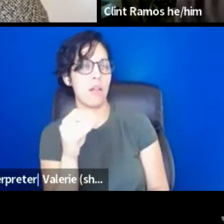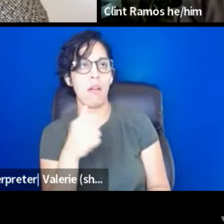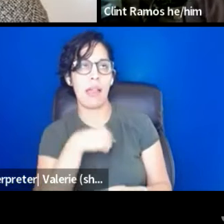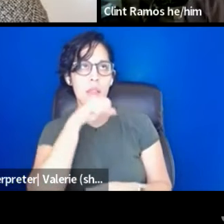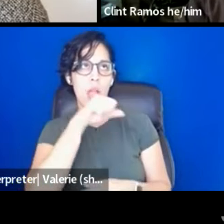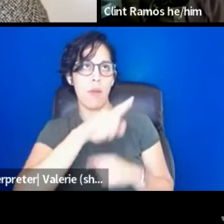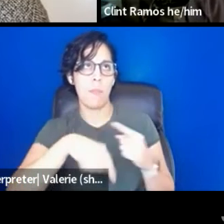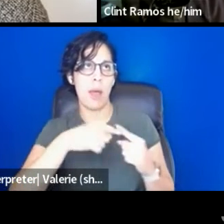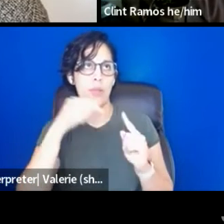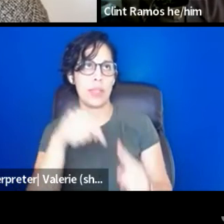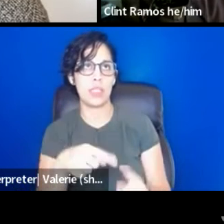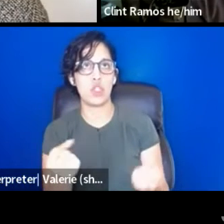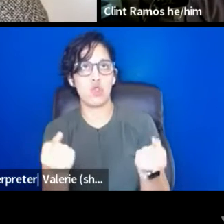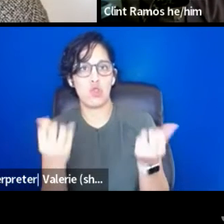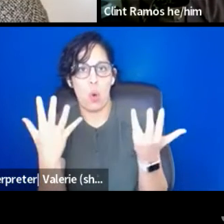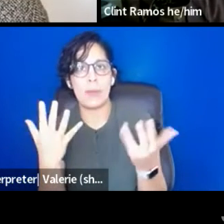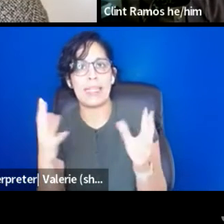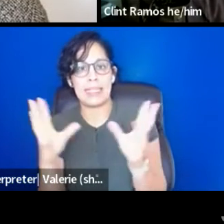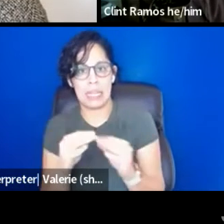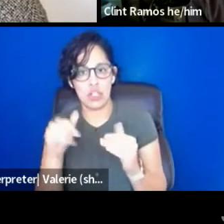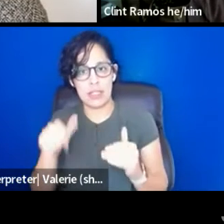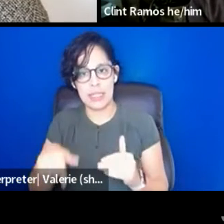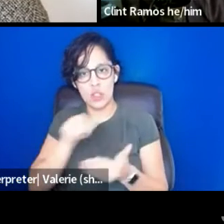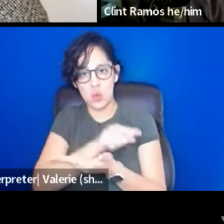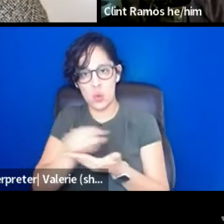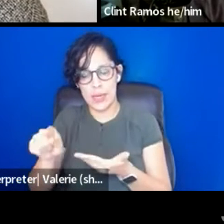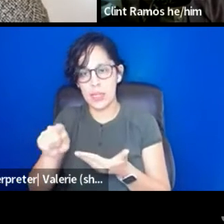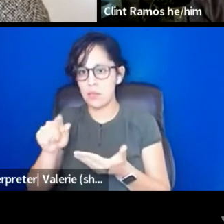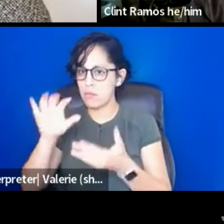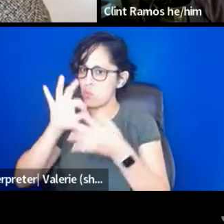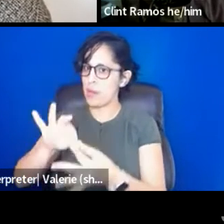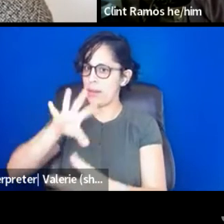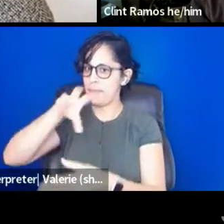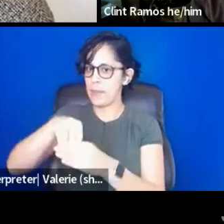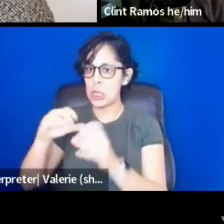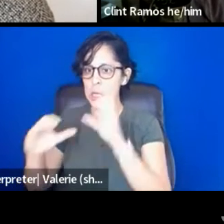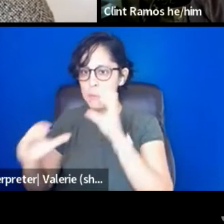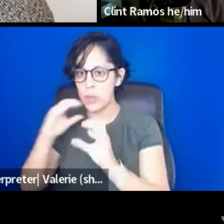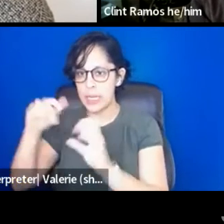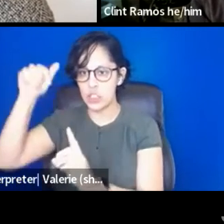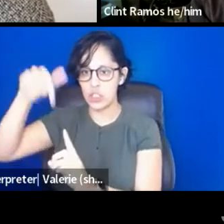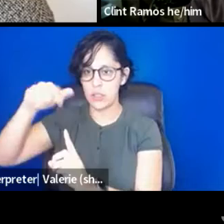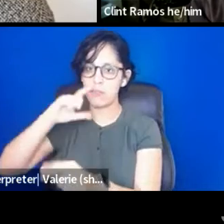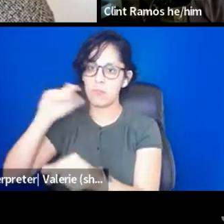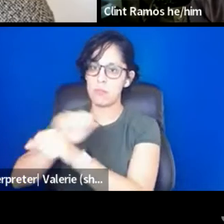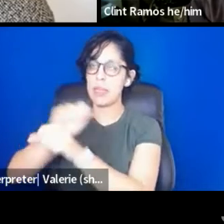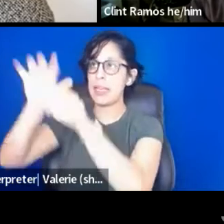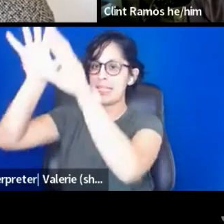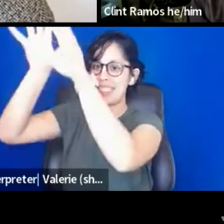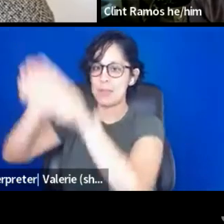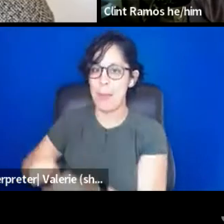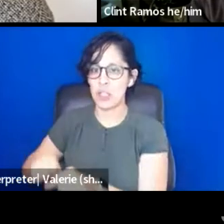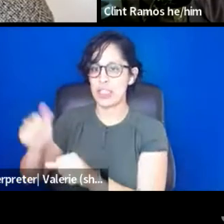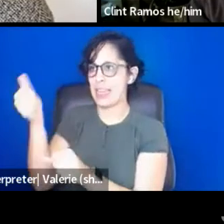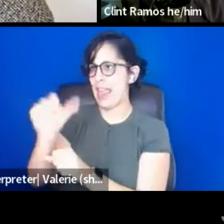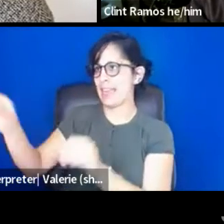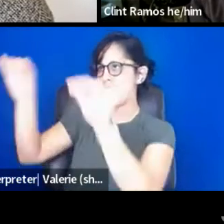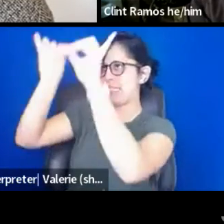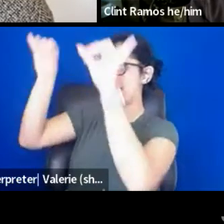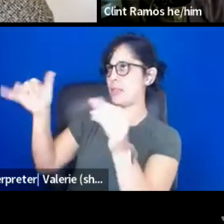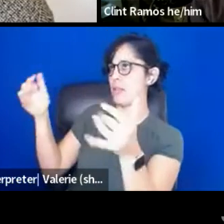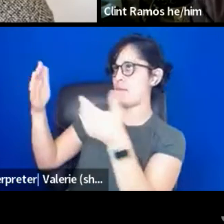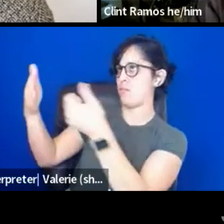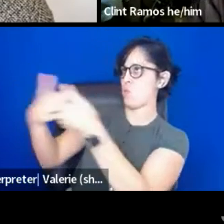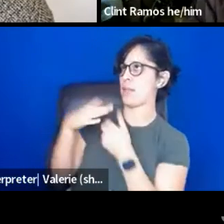the idea of communication as part of dismantling, uh, structures that are oppressive has come up. The fact that we can